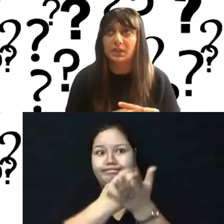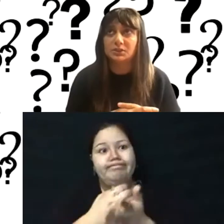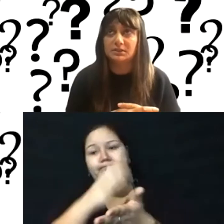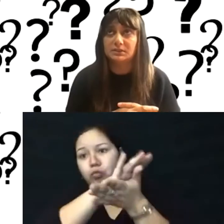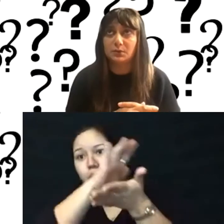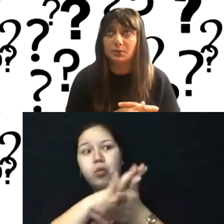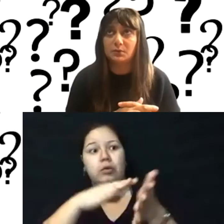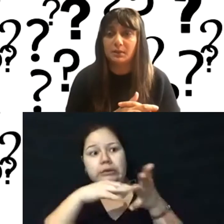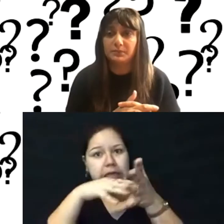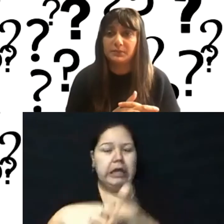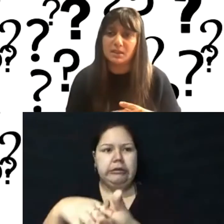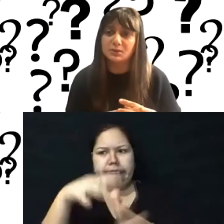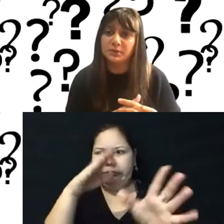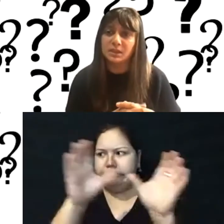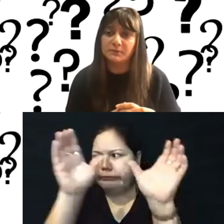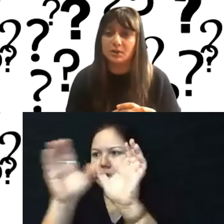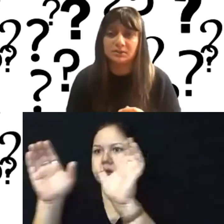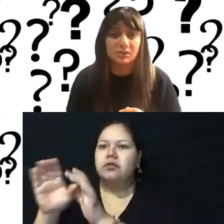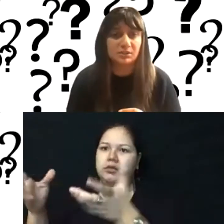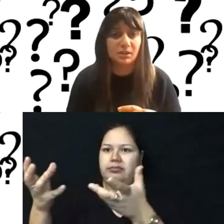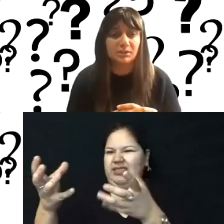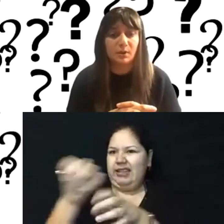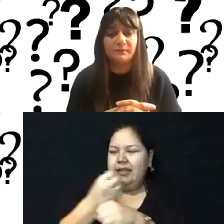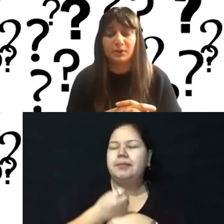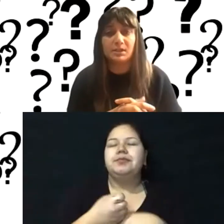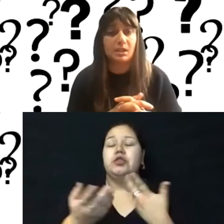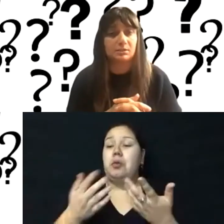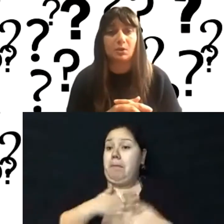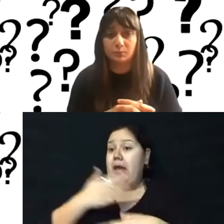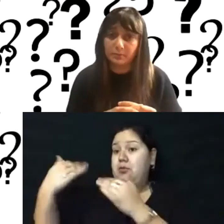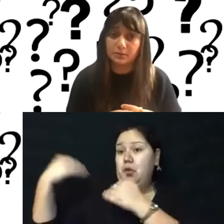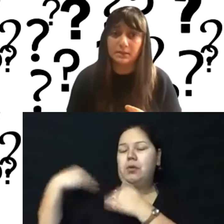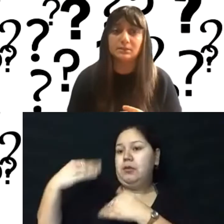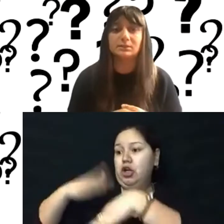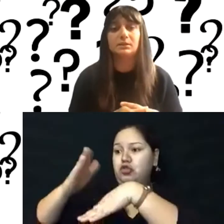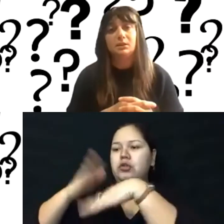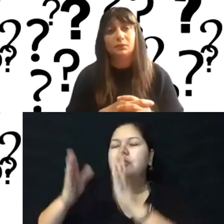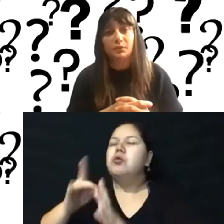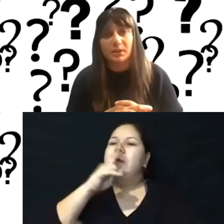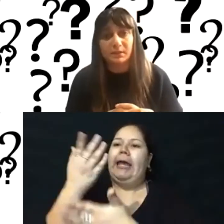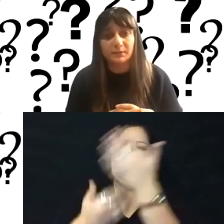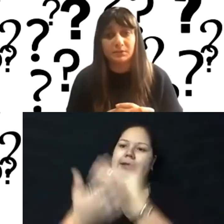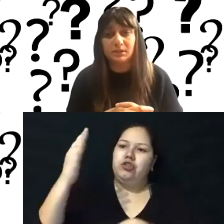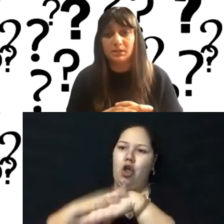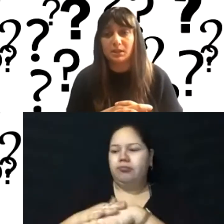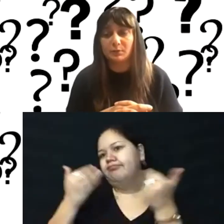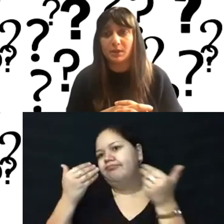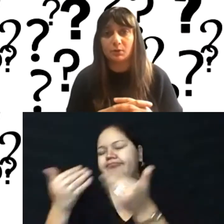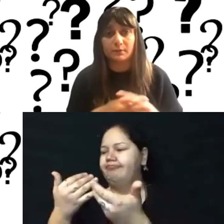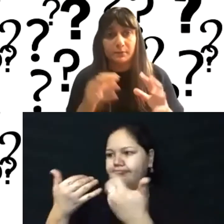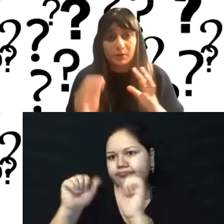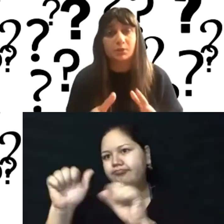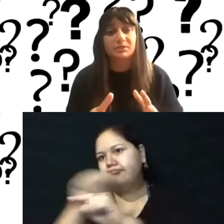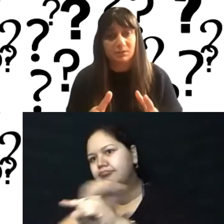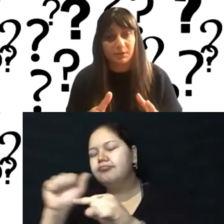certifications. So, um, yeah, so the type of consultation that I do, I'm very hands-on with my clients. So I definitely, um,